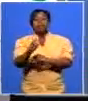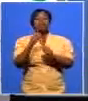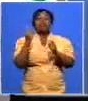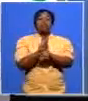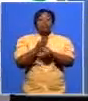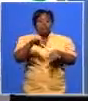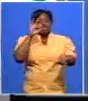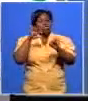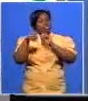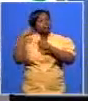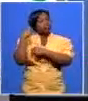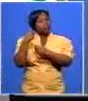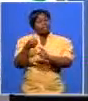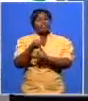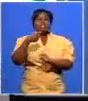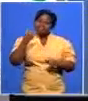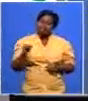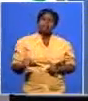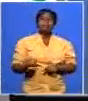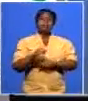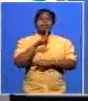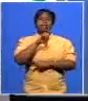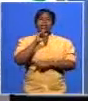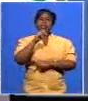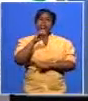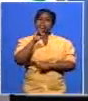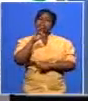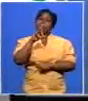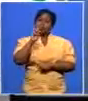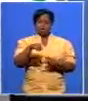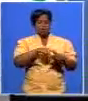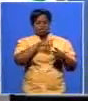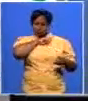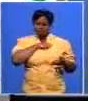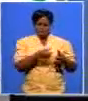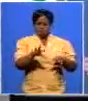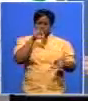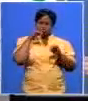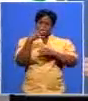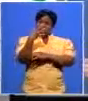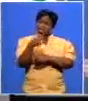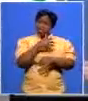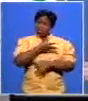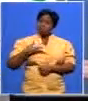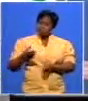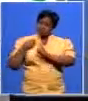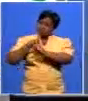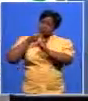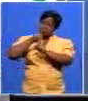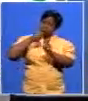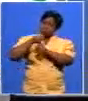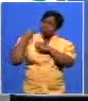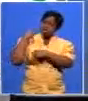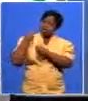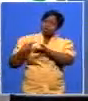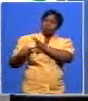was and is lindiebemazibuko so it made sense to have three women on there all earned their positions because of the value they